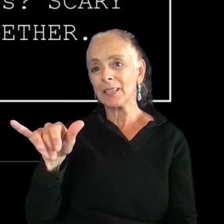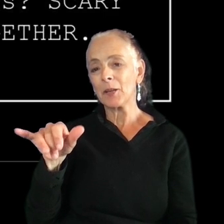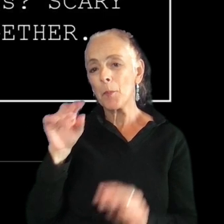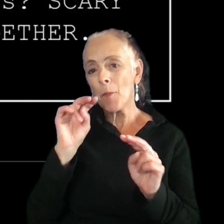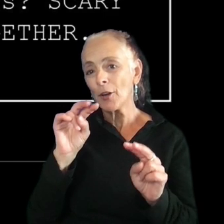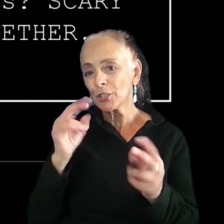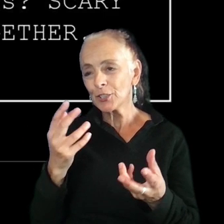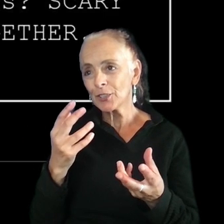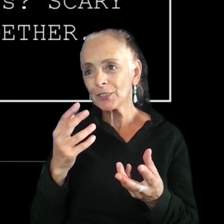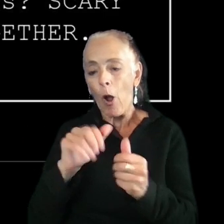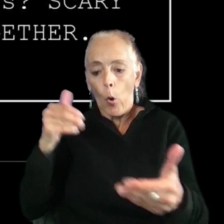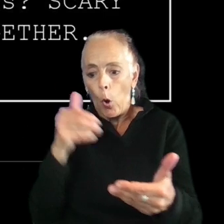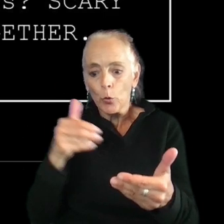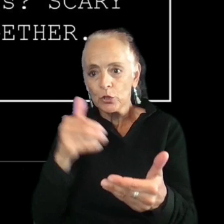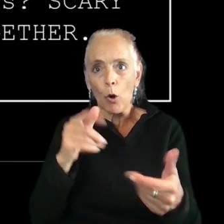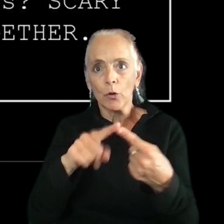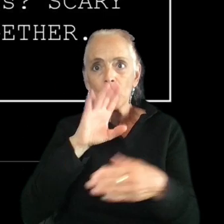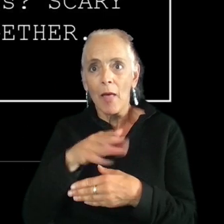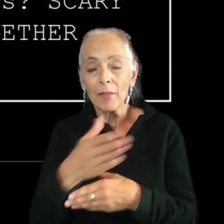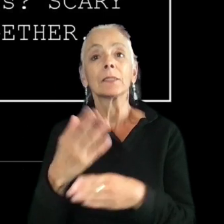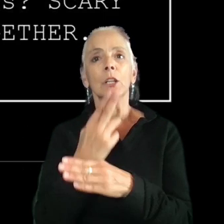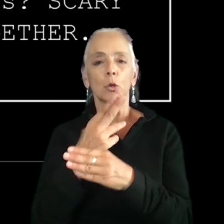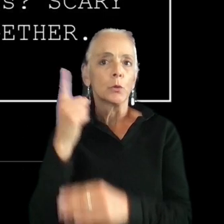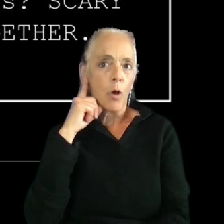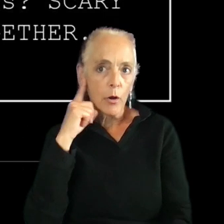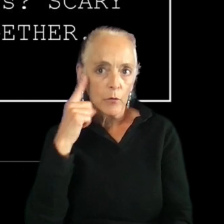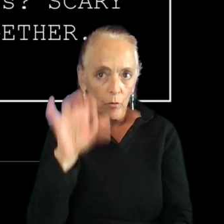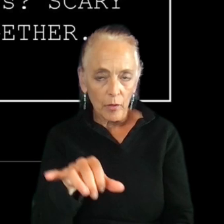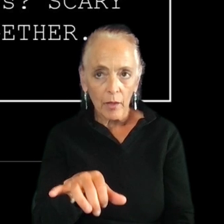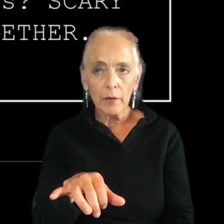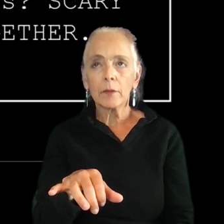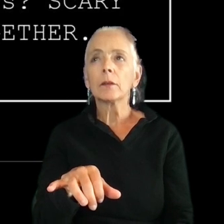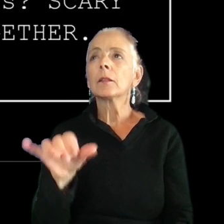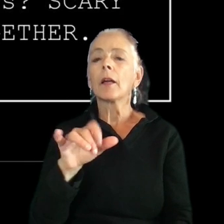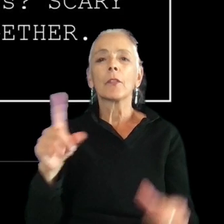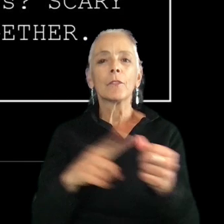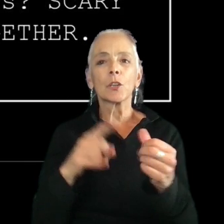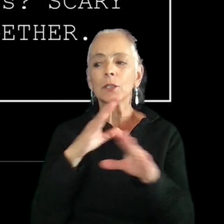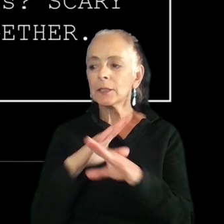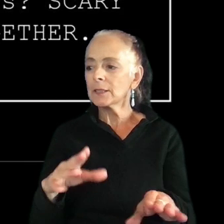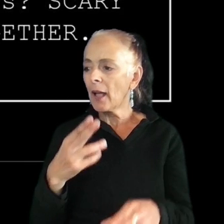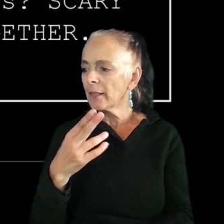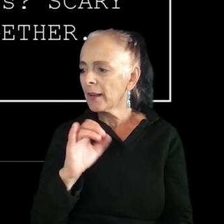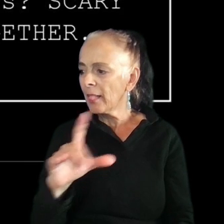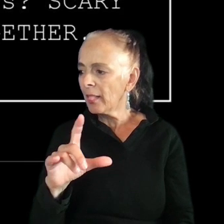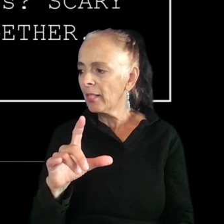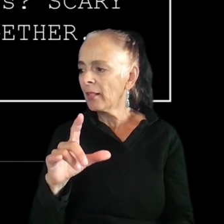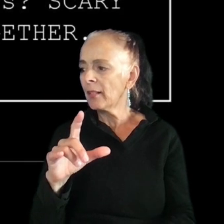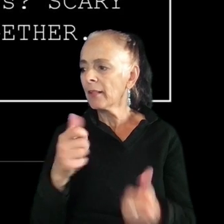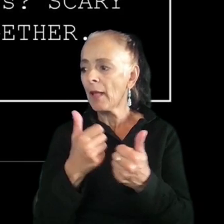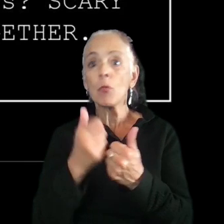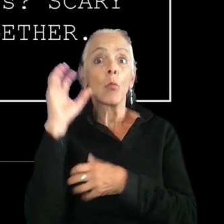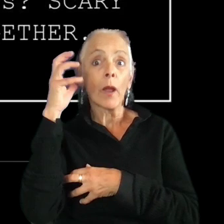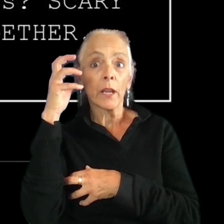baddies. And they're using audio for it. You can think back to the first Silent Hill game, the radio would go off when you were